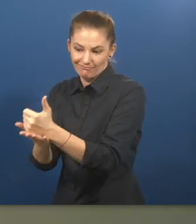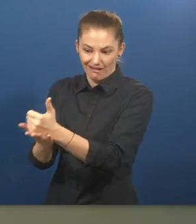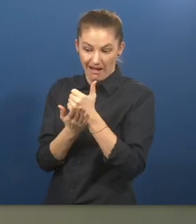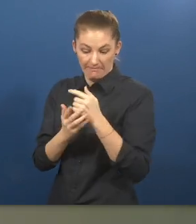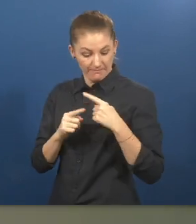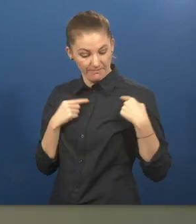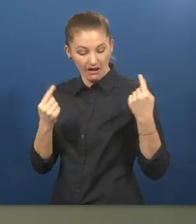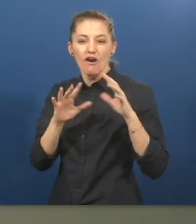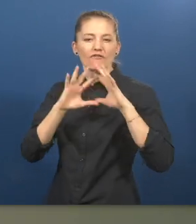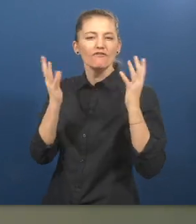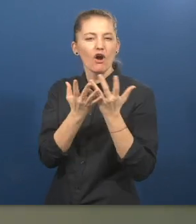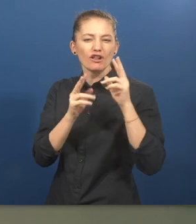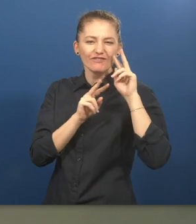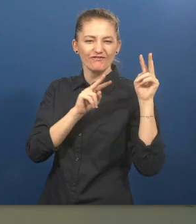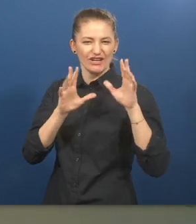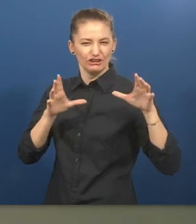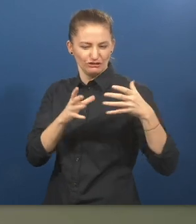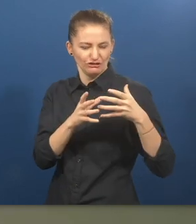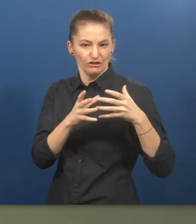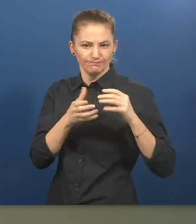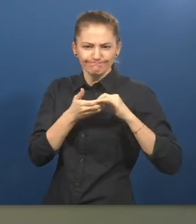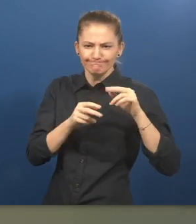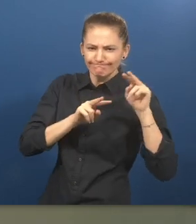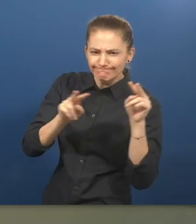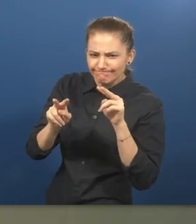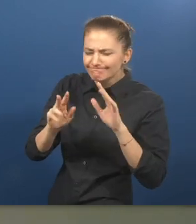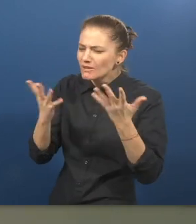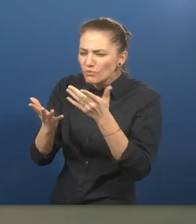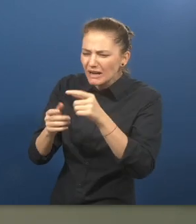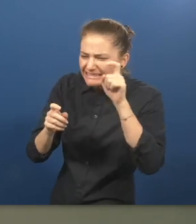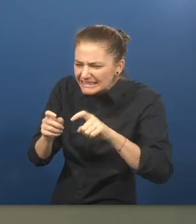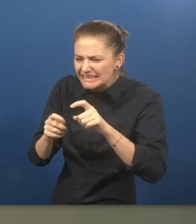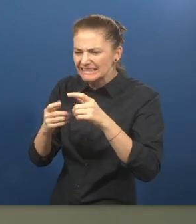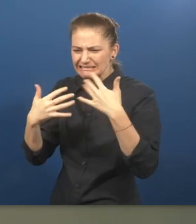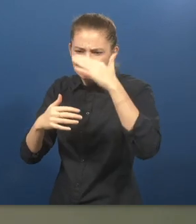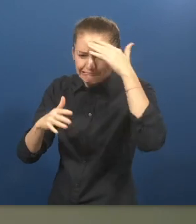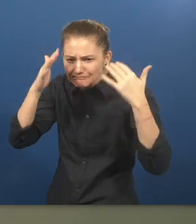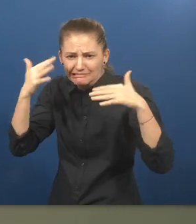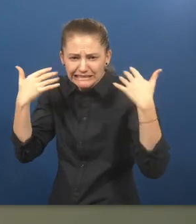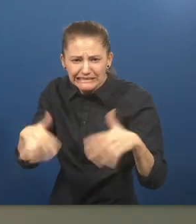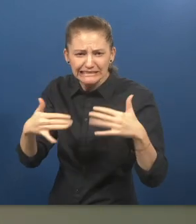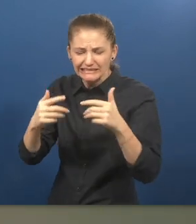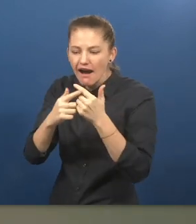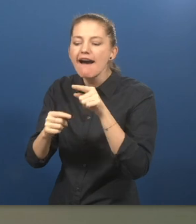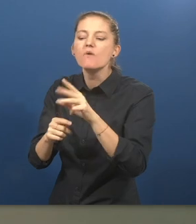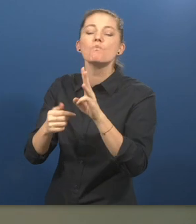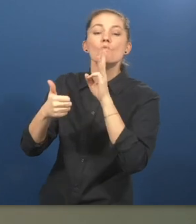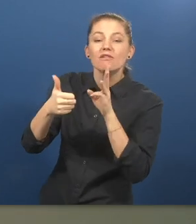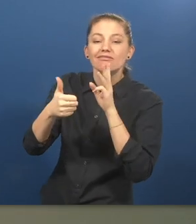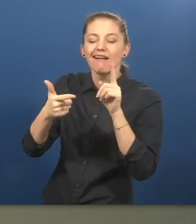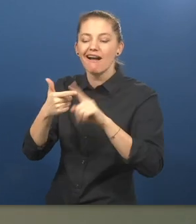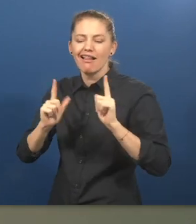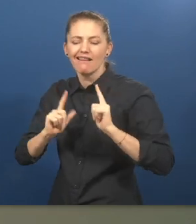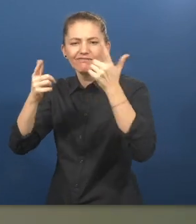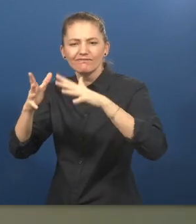the role of persons with disabilities in helping World Vision to really identify some of the challenges around